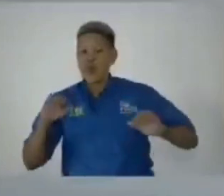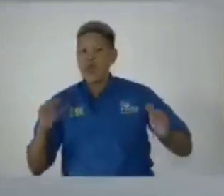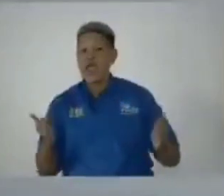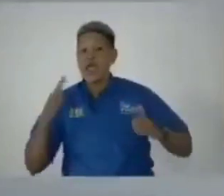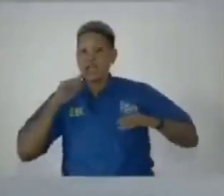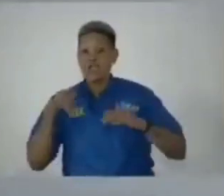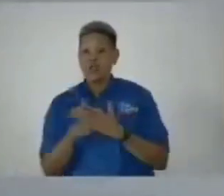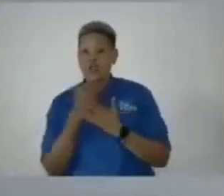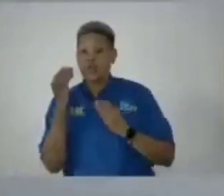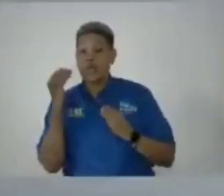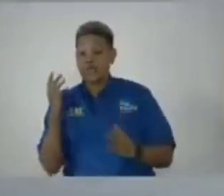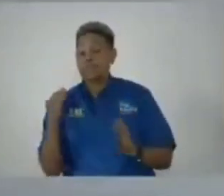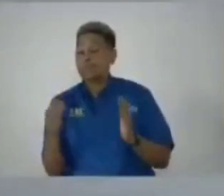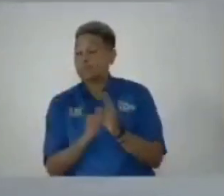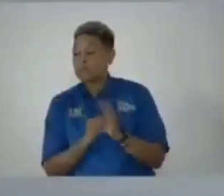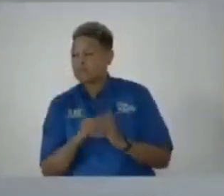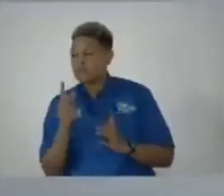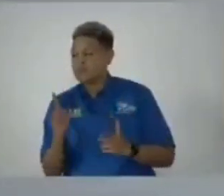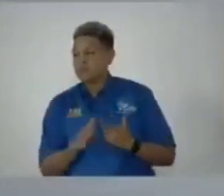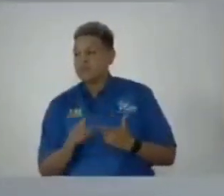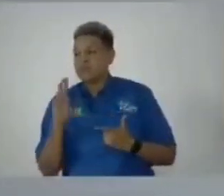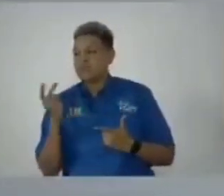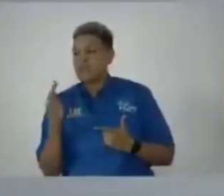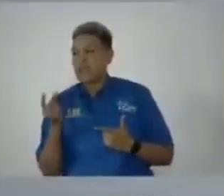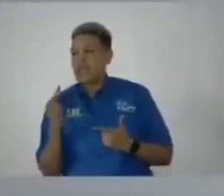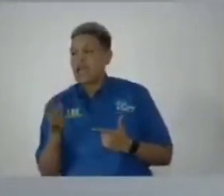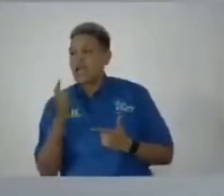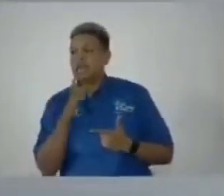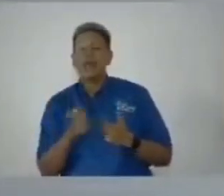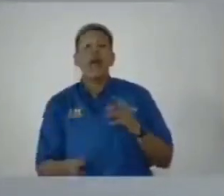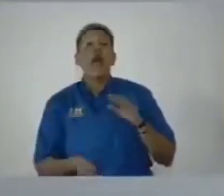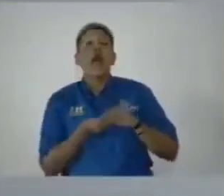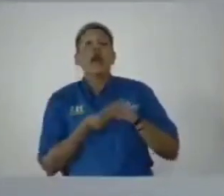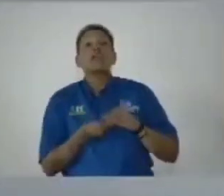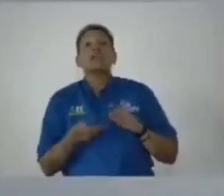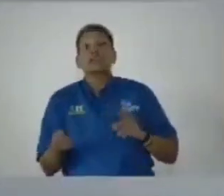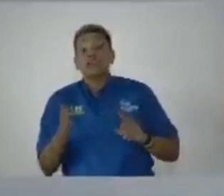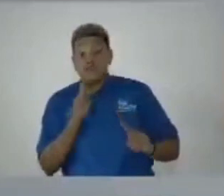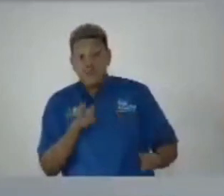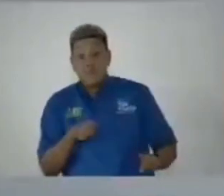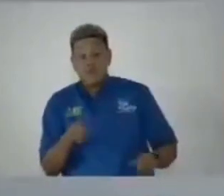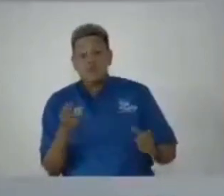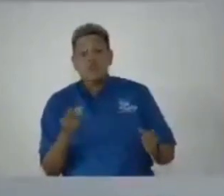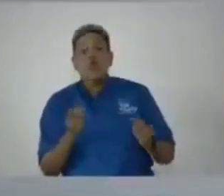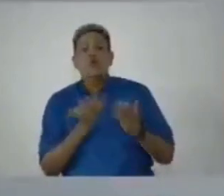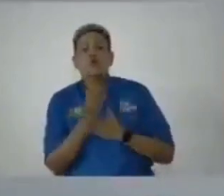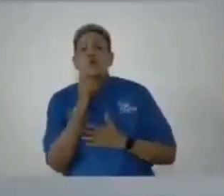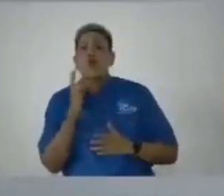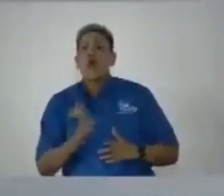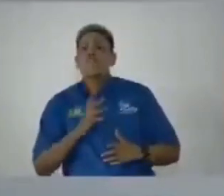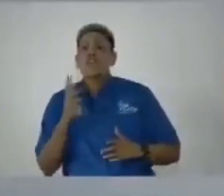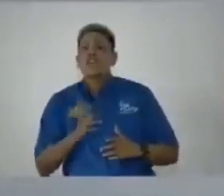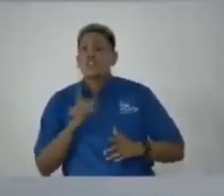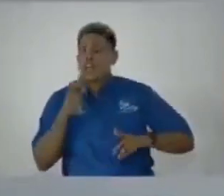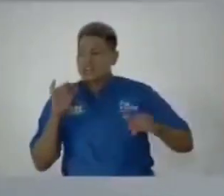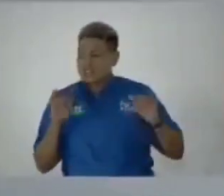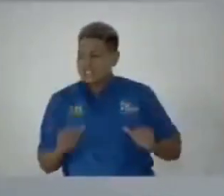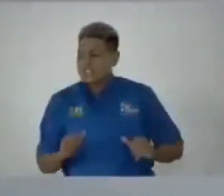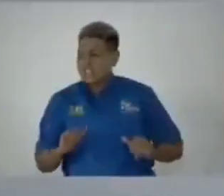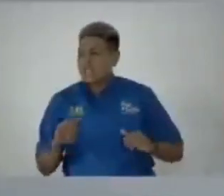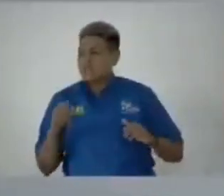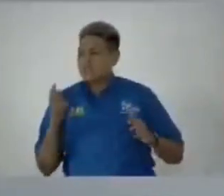new information two the addendum or appeal is done by an official of the same